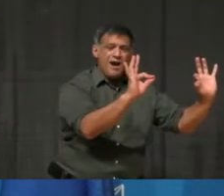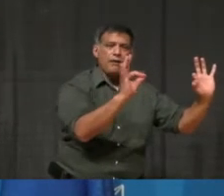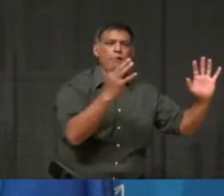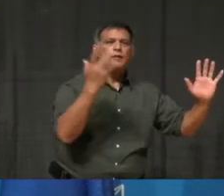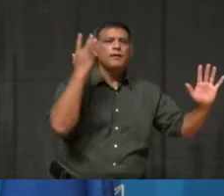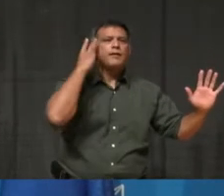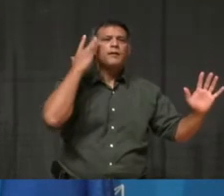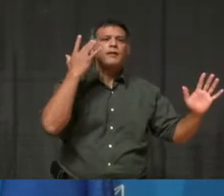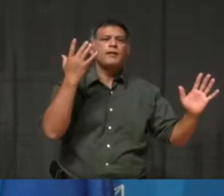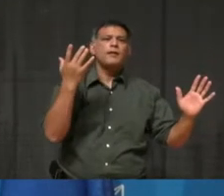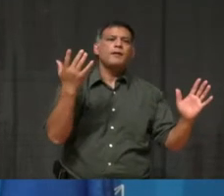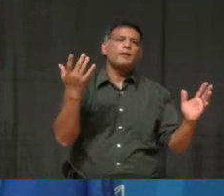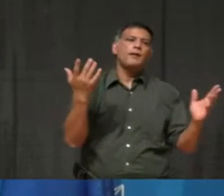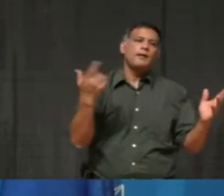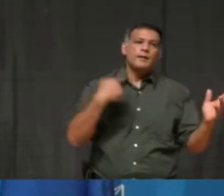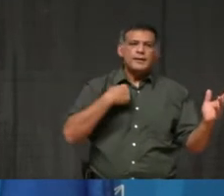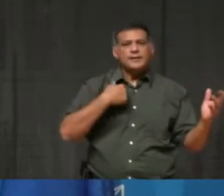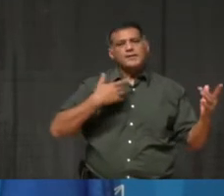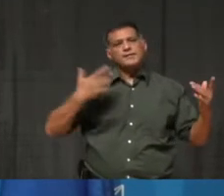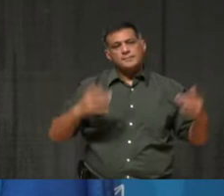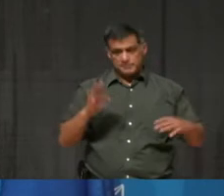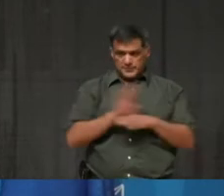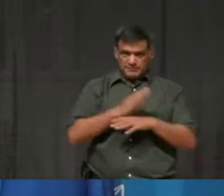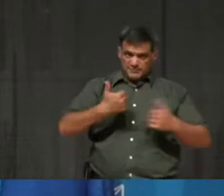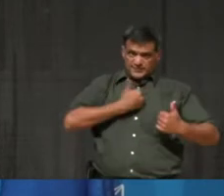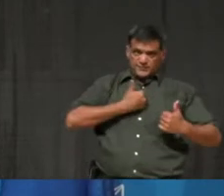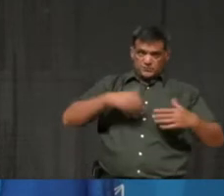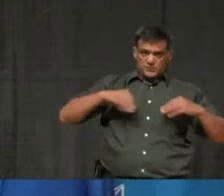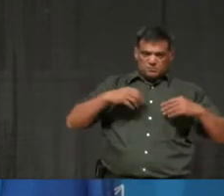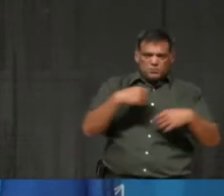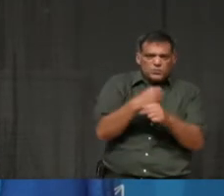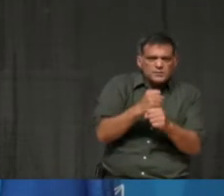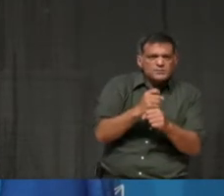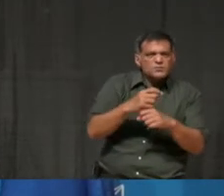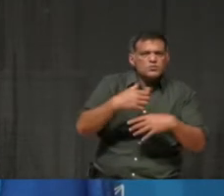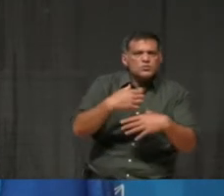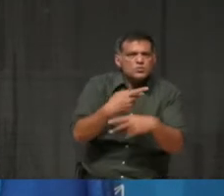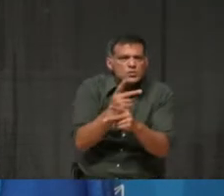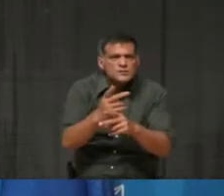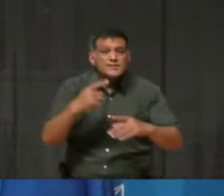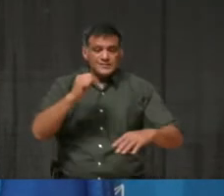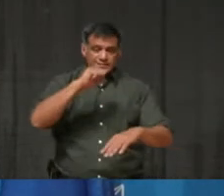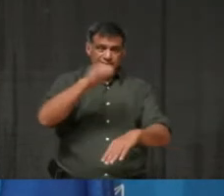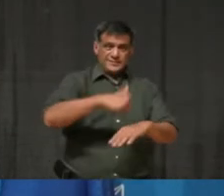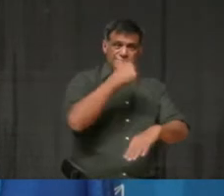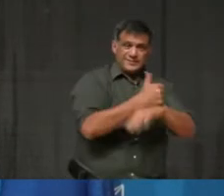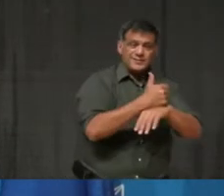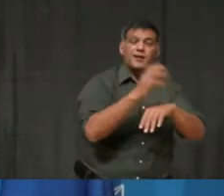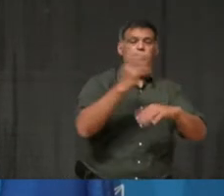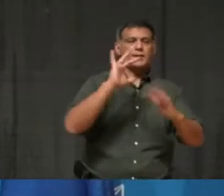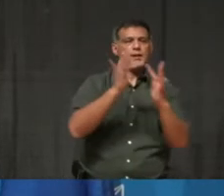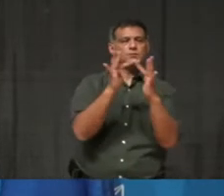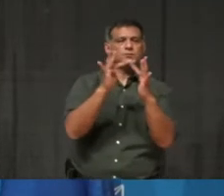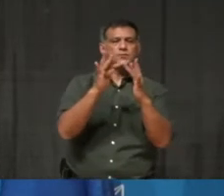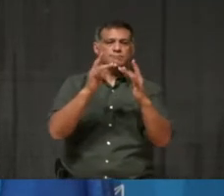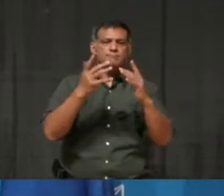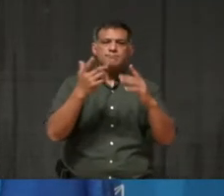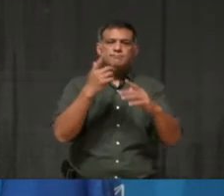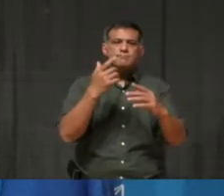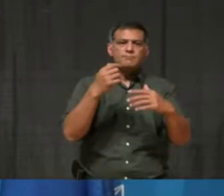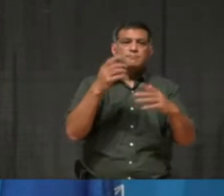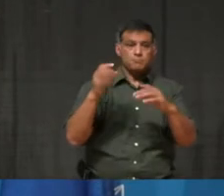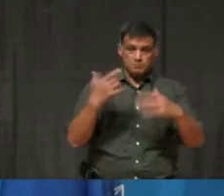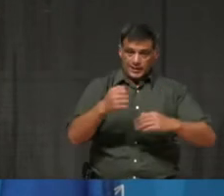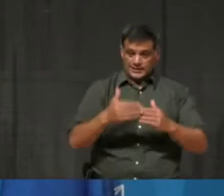And we invested in an online presence more recently to be prepared for what's next. But not all small businesses